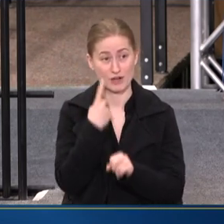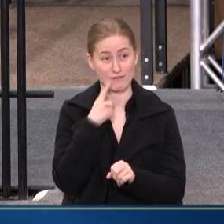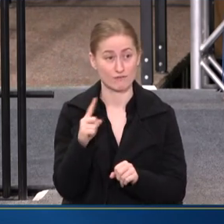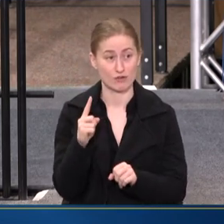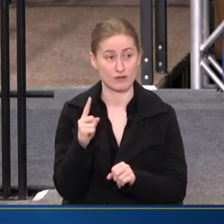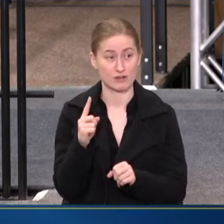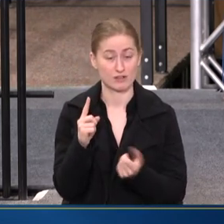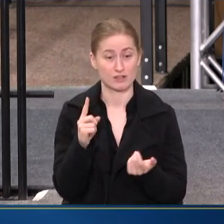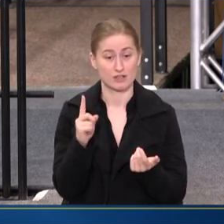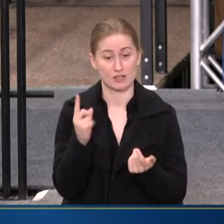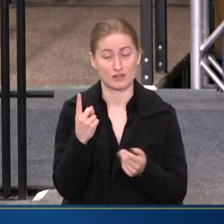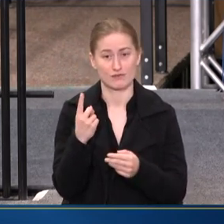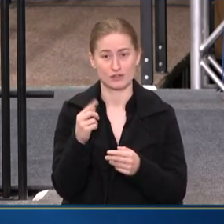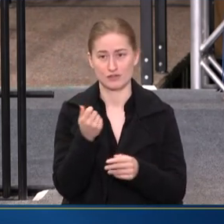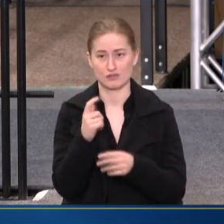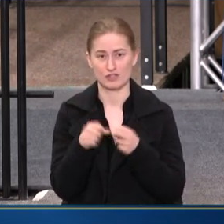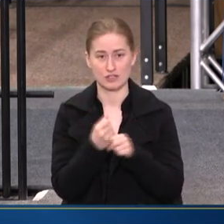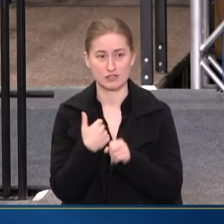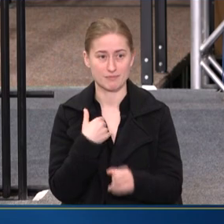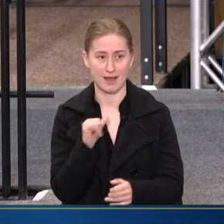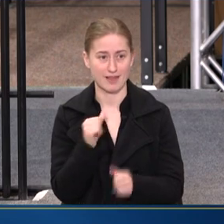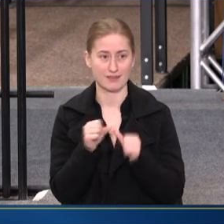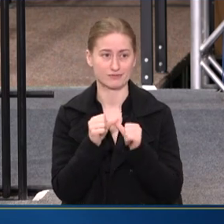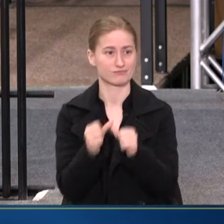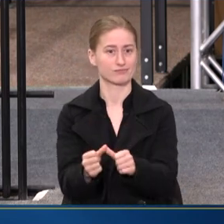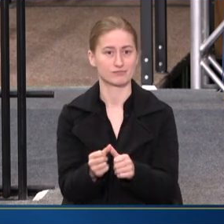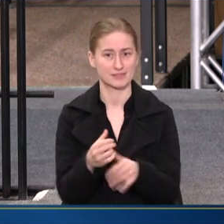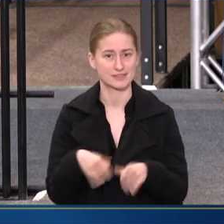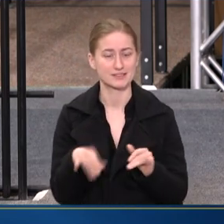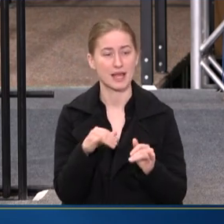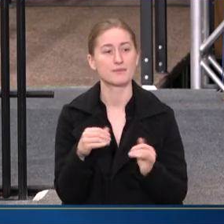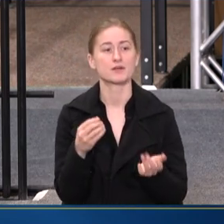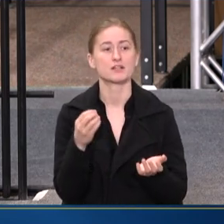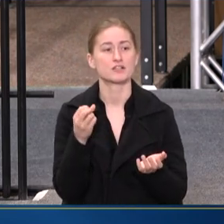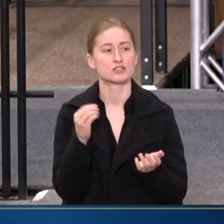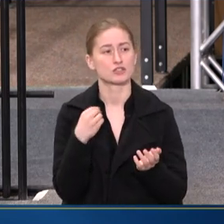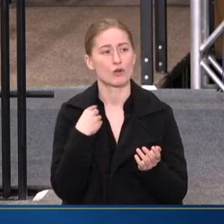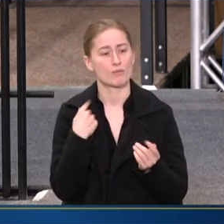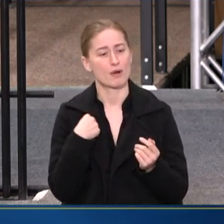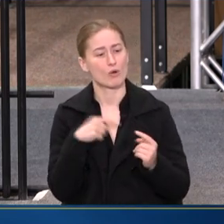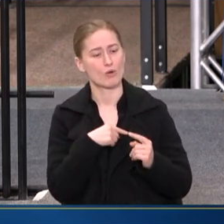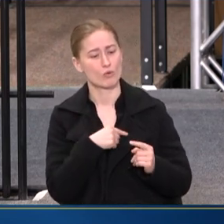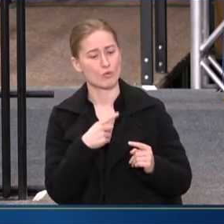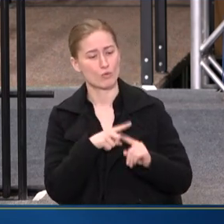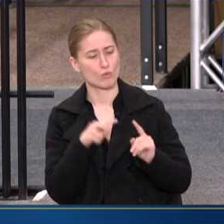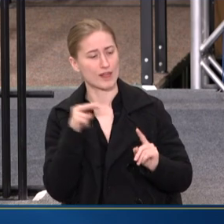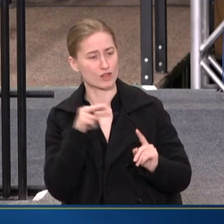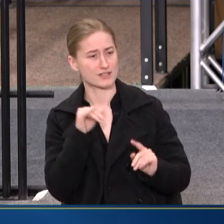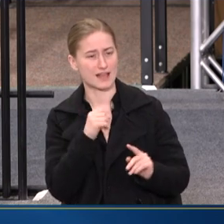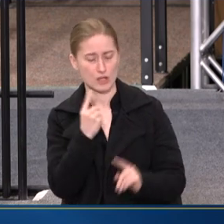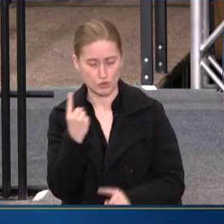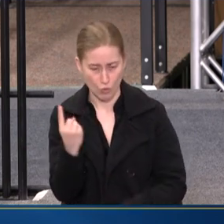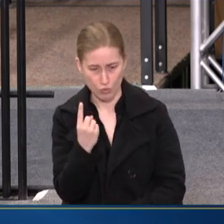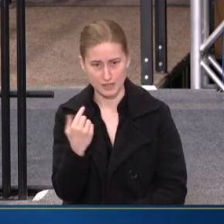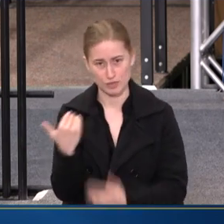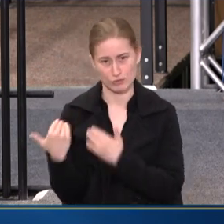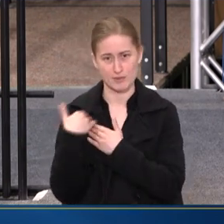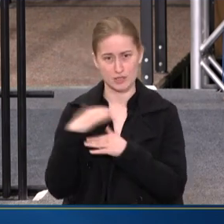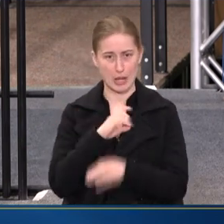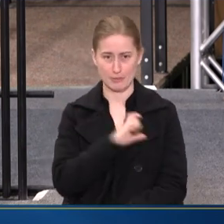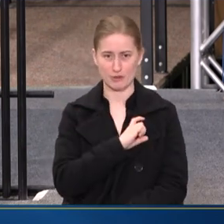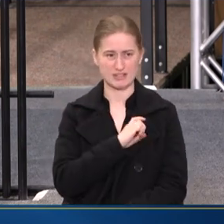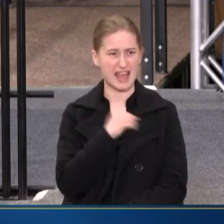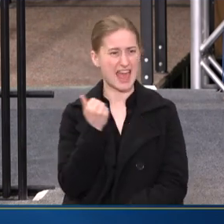HAVEN'T THE SAME, BUT FOR FAR TOO LONG, WE LOOKED AT THAT AS SOLELY THE RESPONSIBILITY OF POLICE, RIGHT? WE PUT